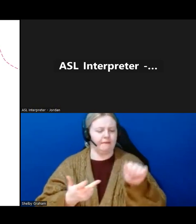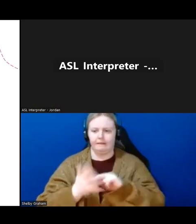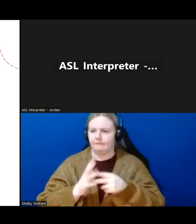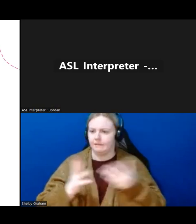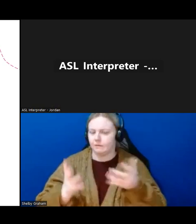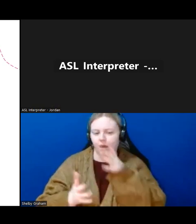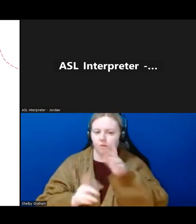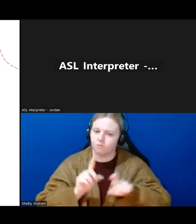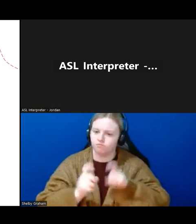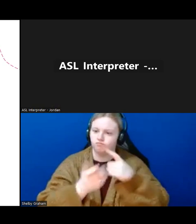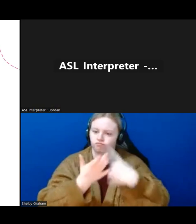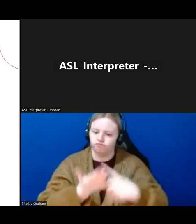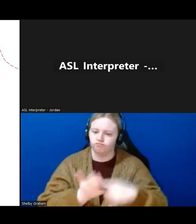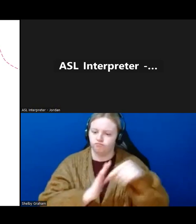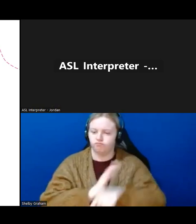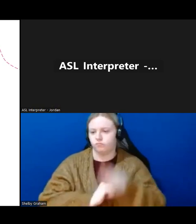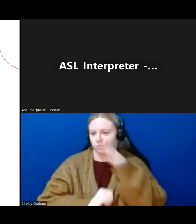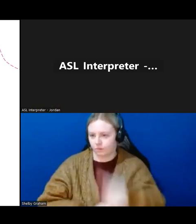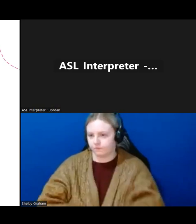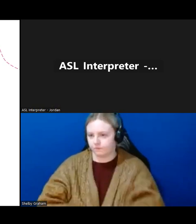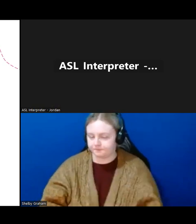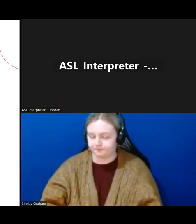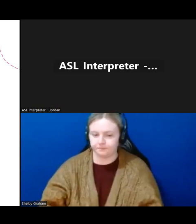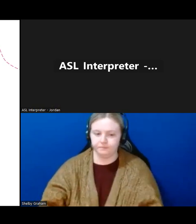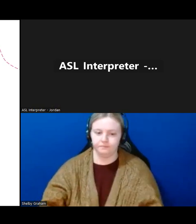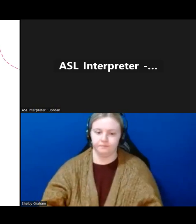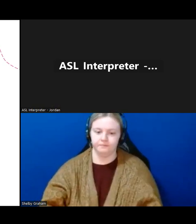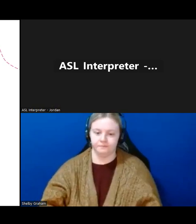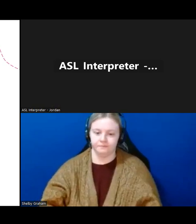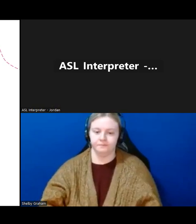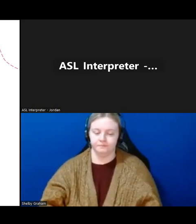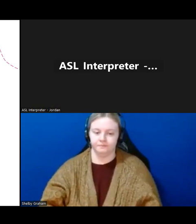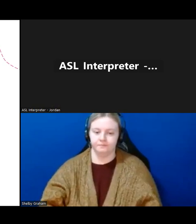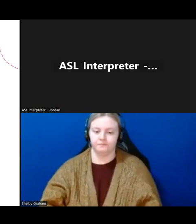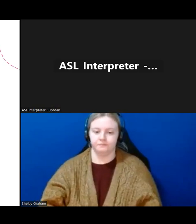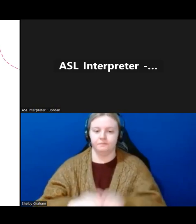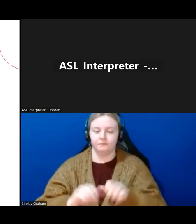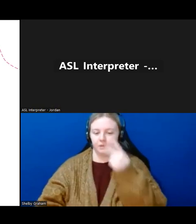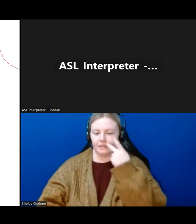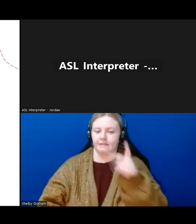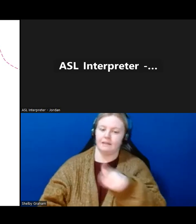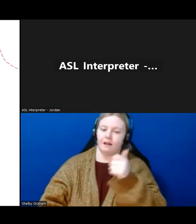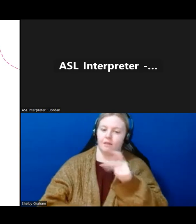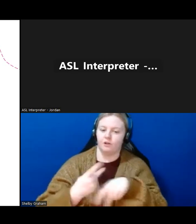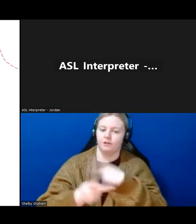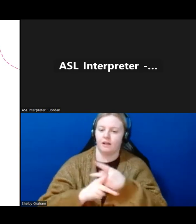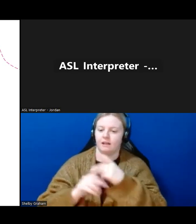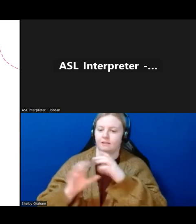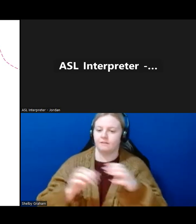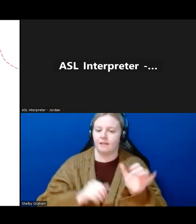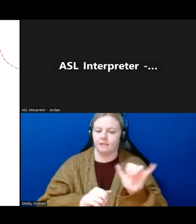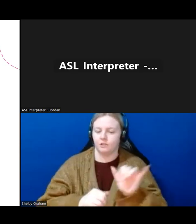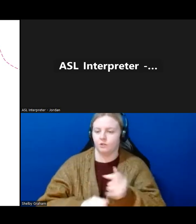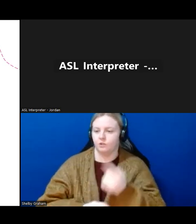we'll be able to answer. And you can see other types of classes we have there. We're doing PowerSchool